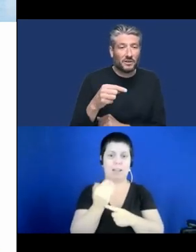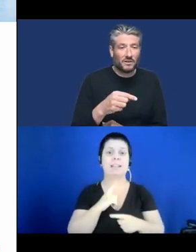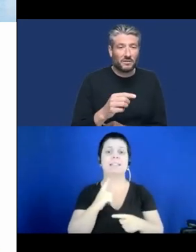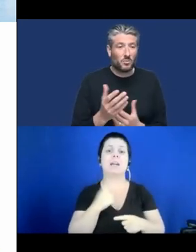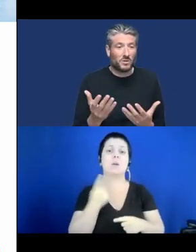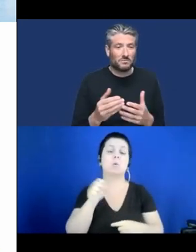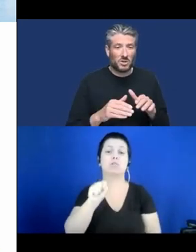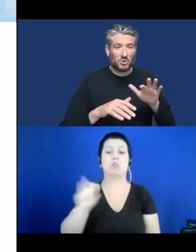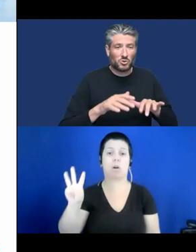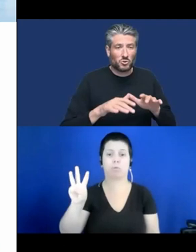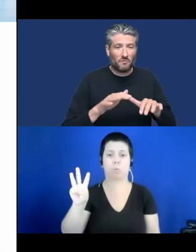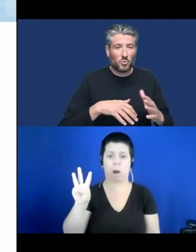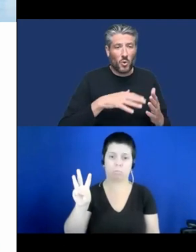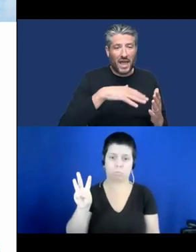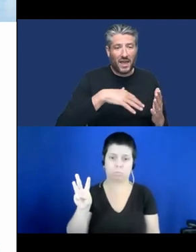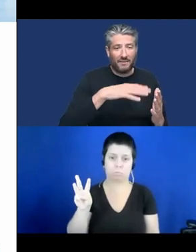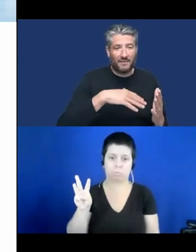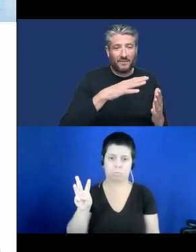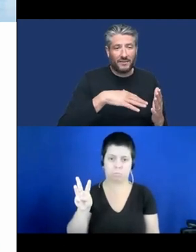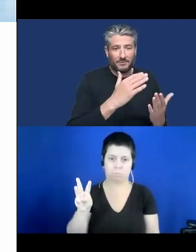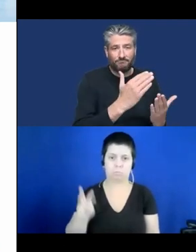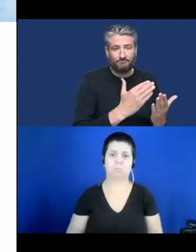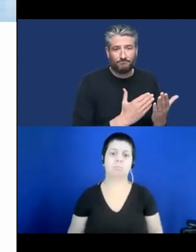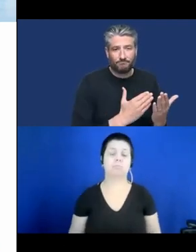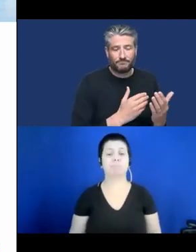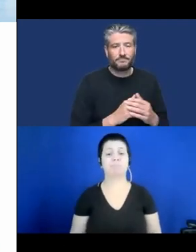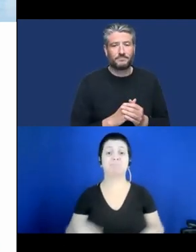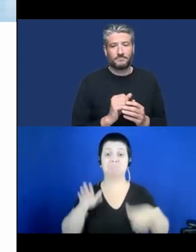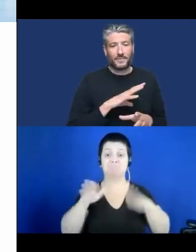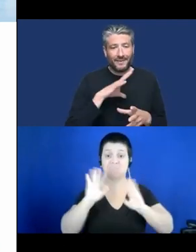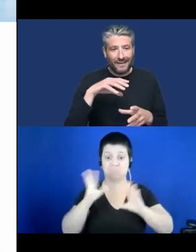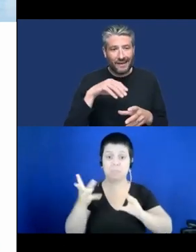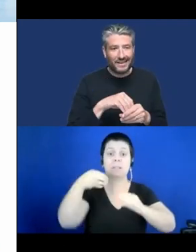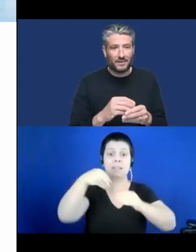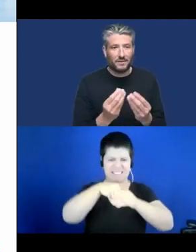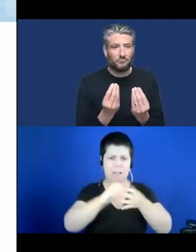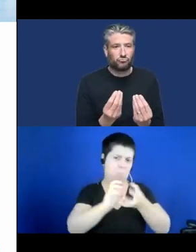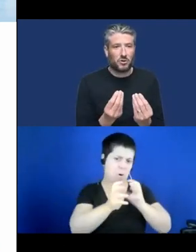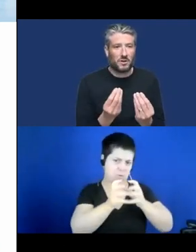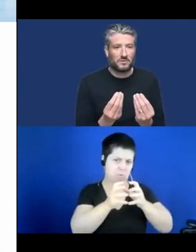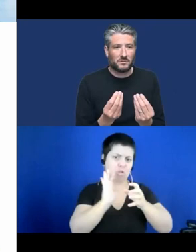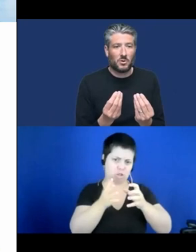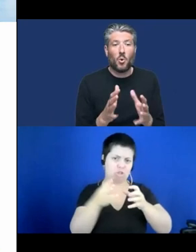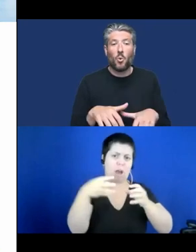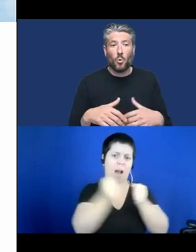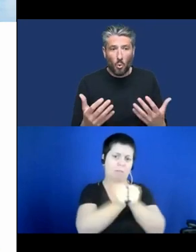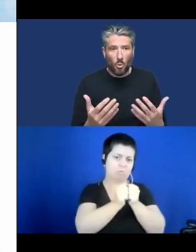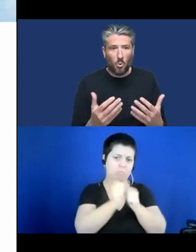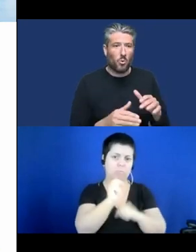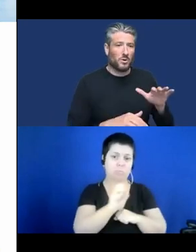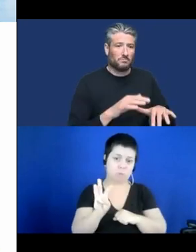Either software is an integral part of the product or it might be a standalone software.